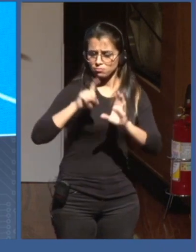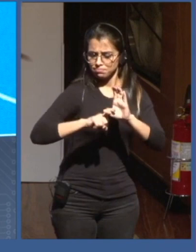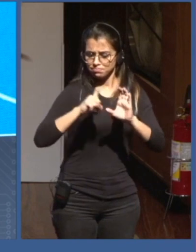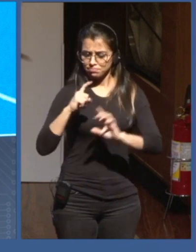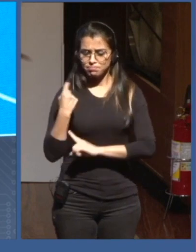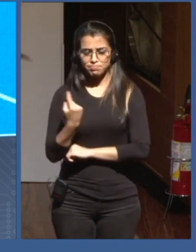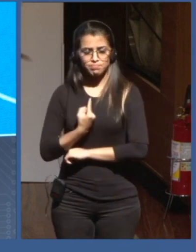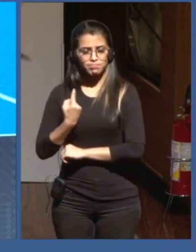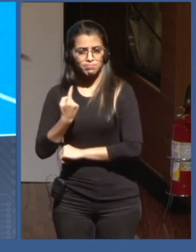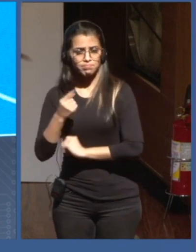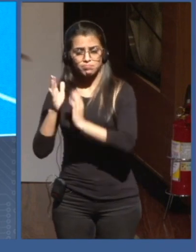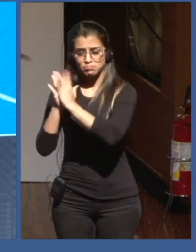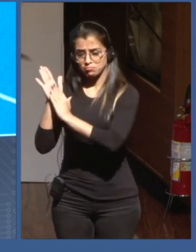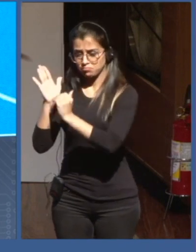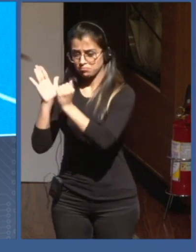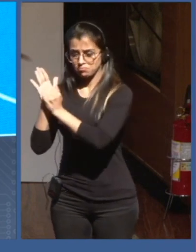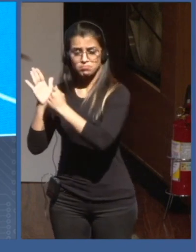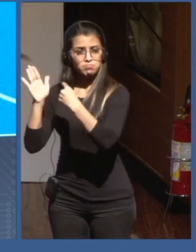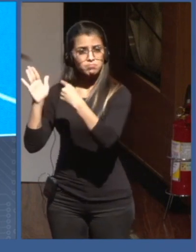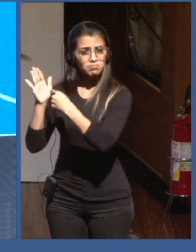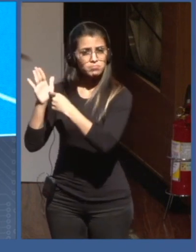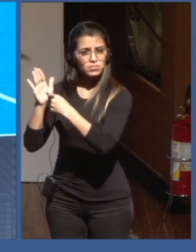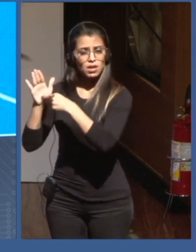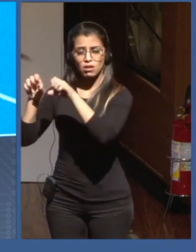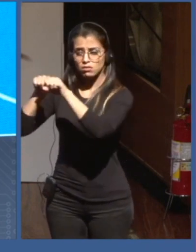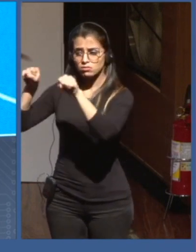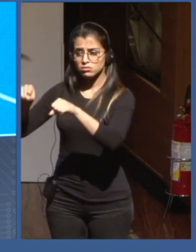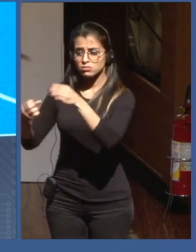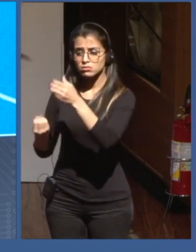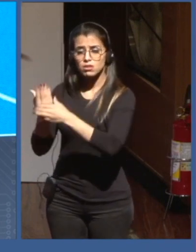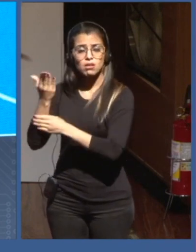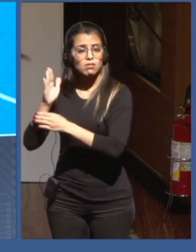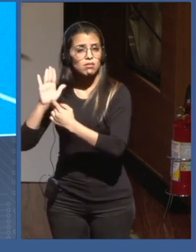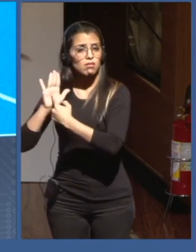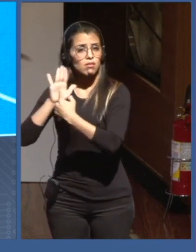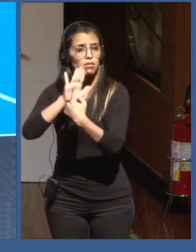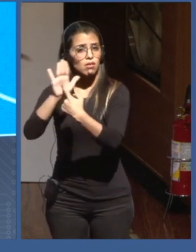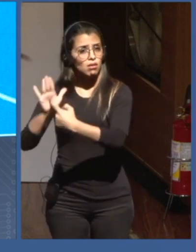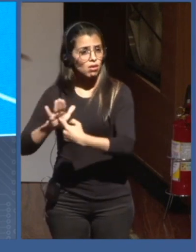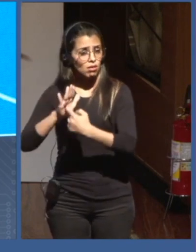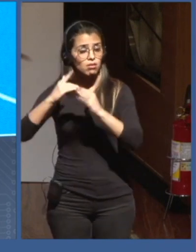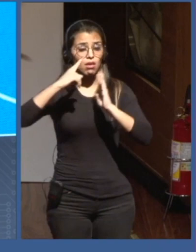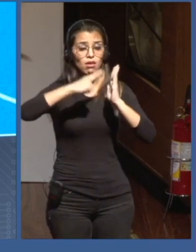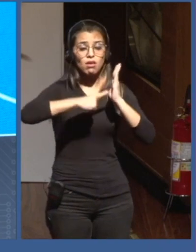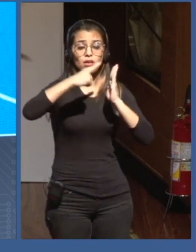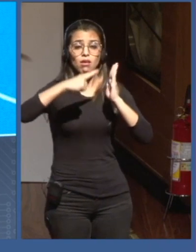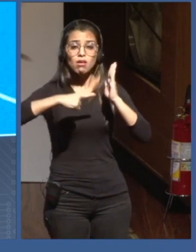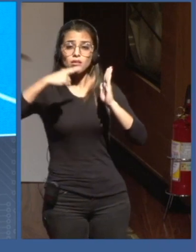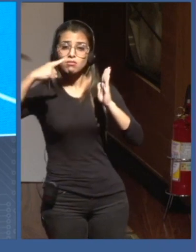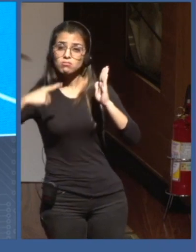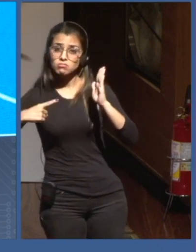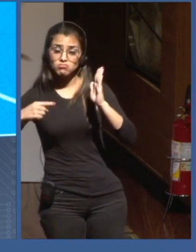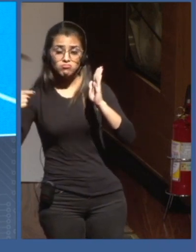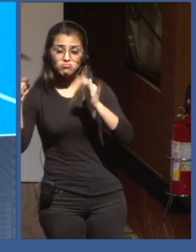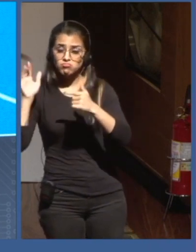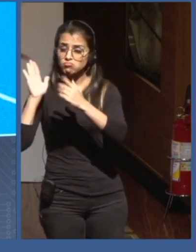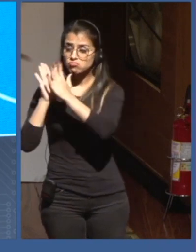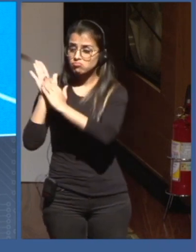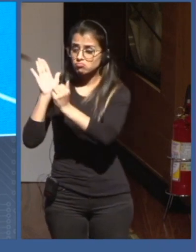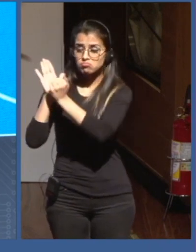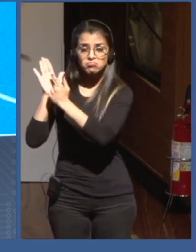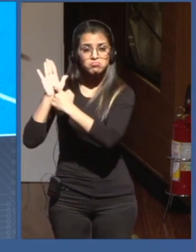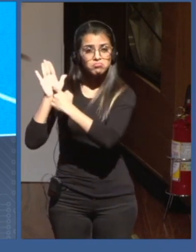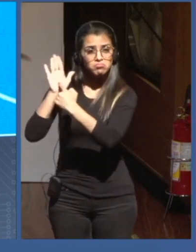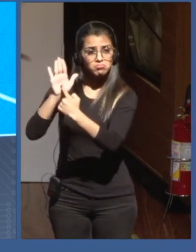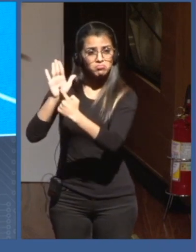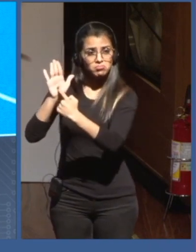statistics. Okay? And they feed into the human AI system. We also have governance standards. People have